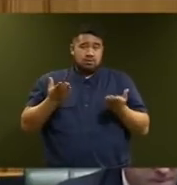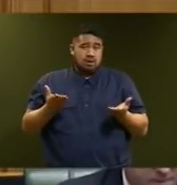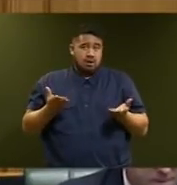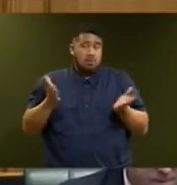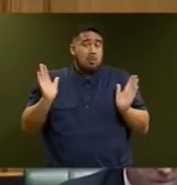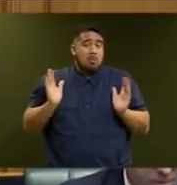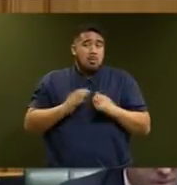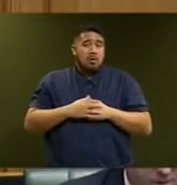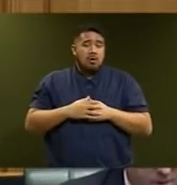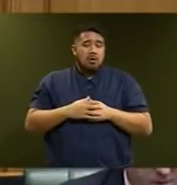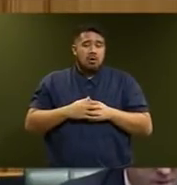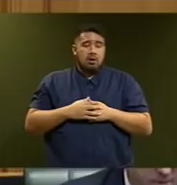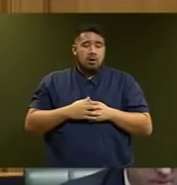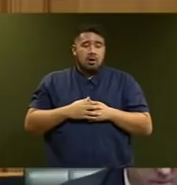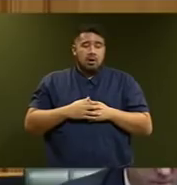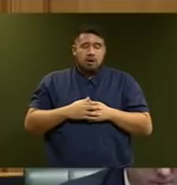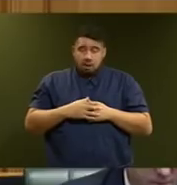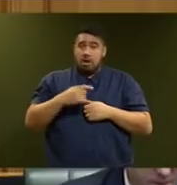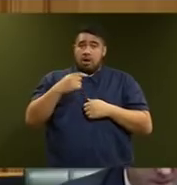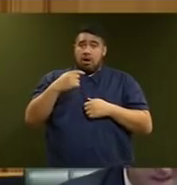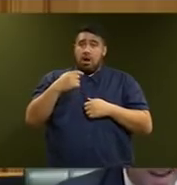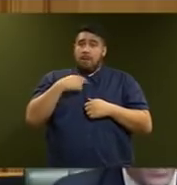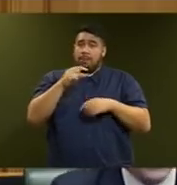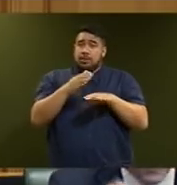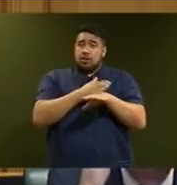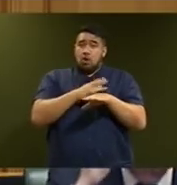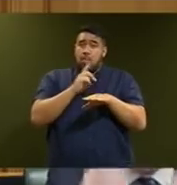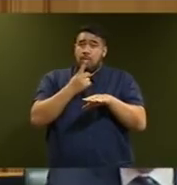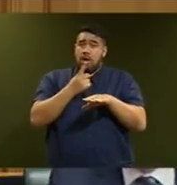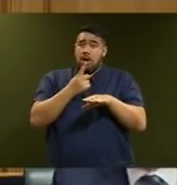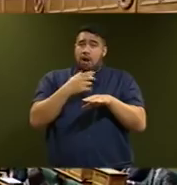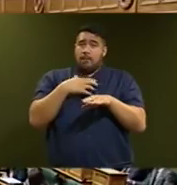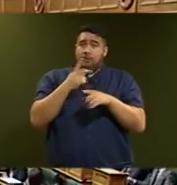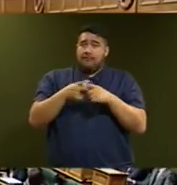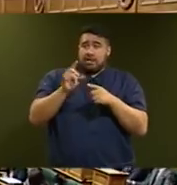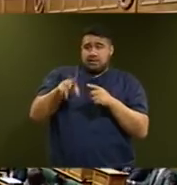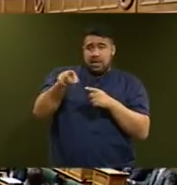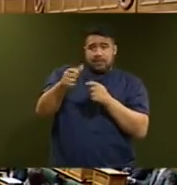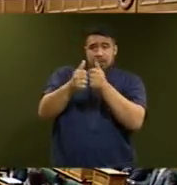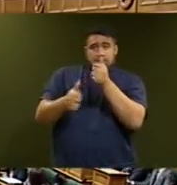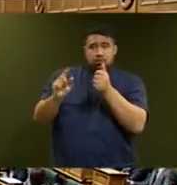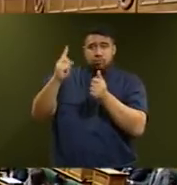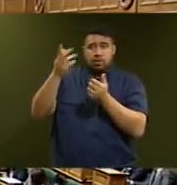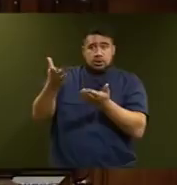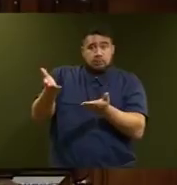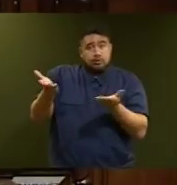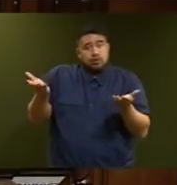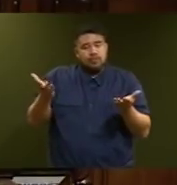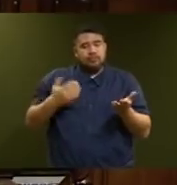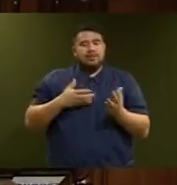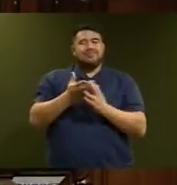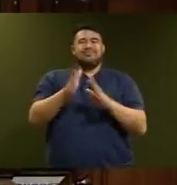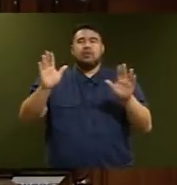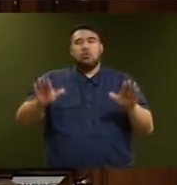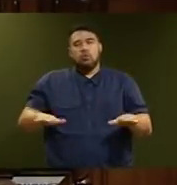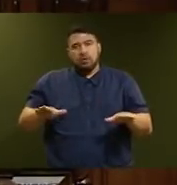only working at a slightly faster pace than the Deputy Prime Minister, Mr Speaker. So I would ask you to consider... Order. Now, we now have, I